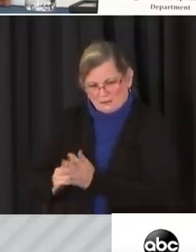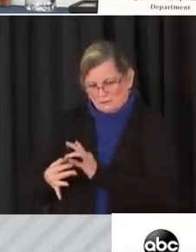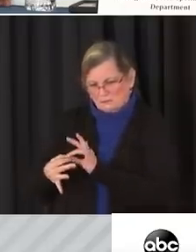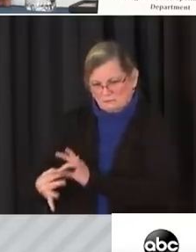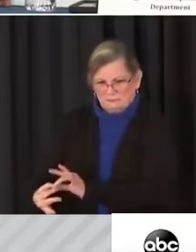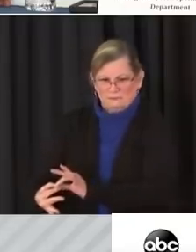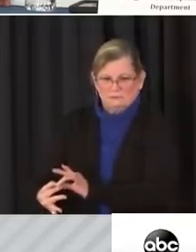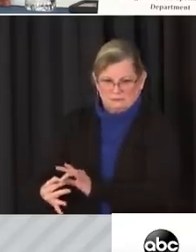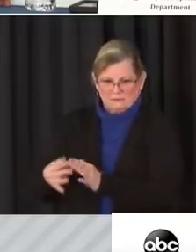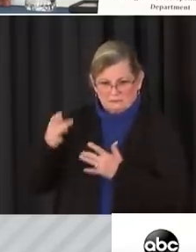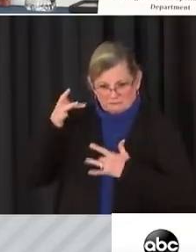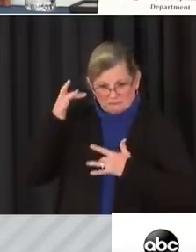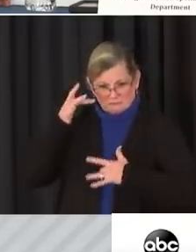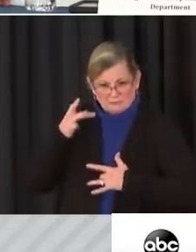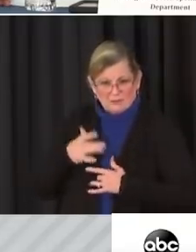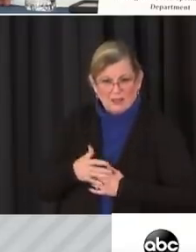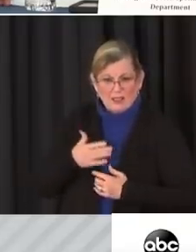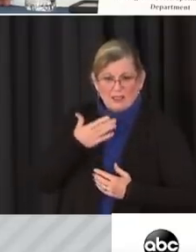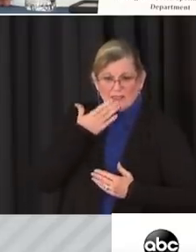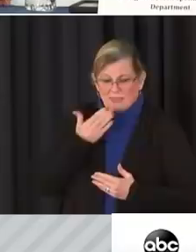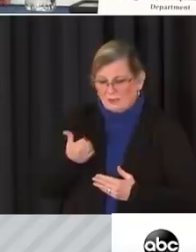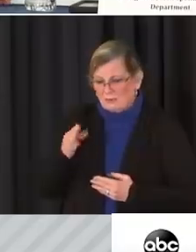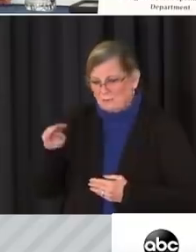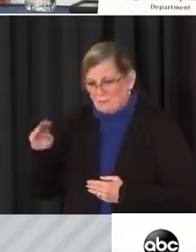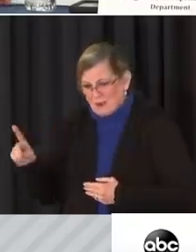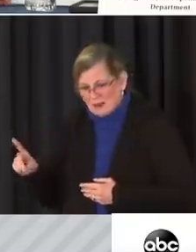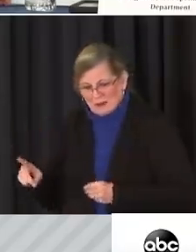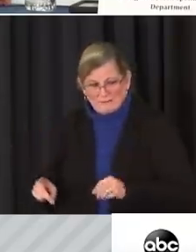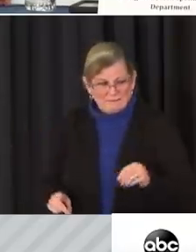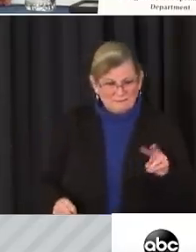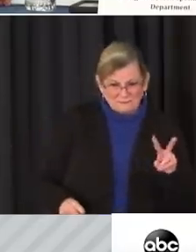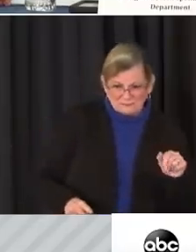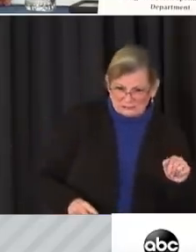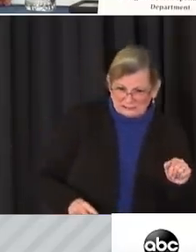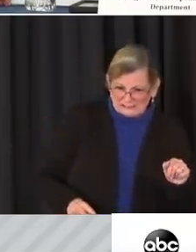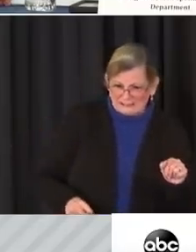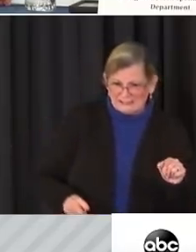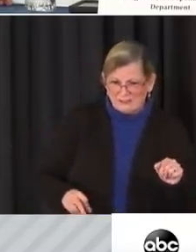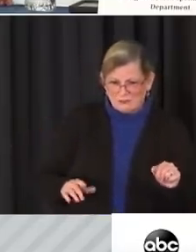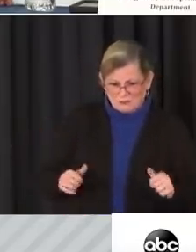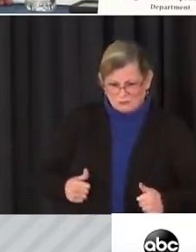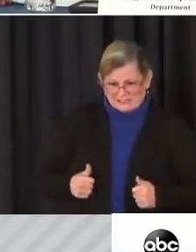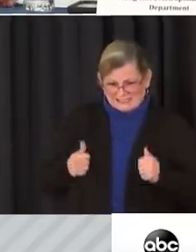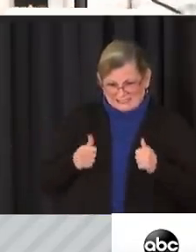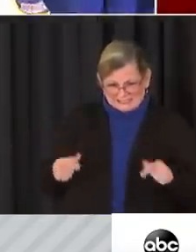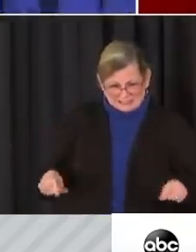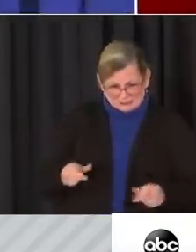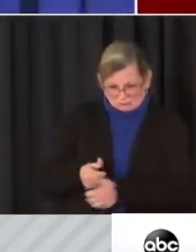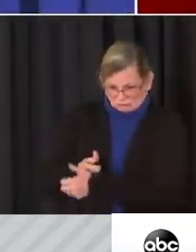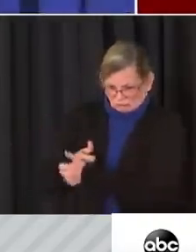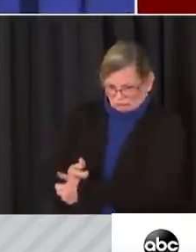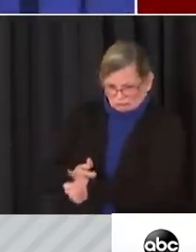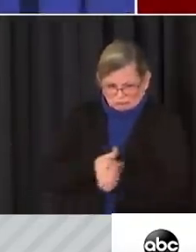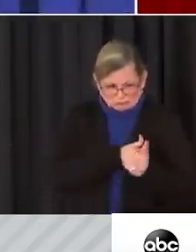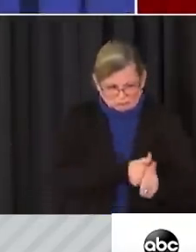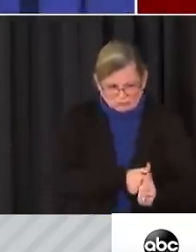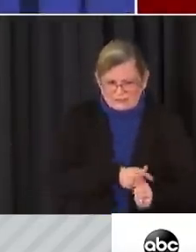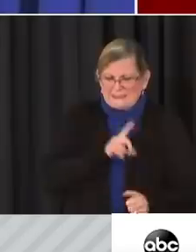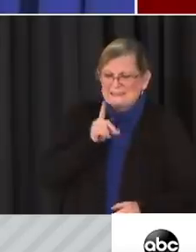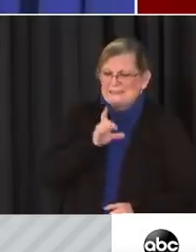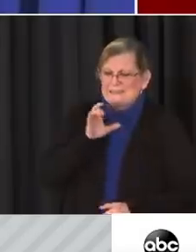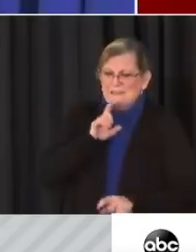Virginia and Maryland for adhering to the mayors and the governor's curfew orders. And now I can turn it over to